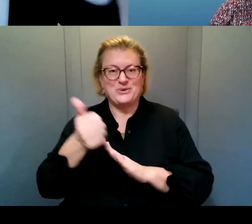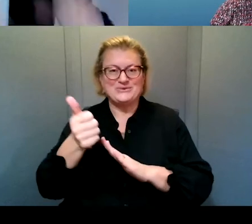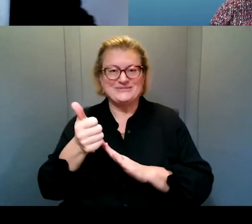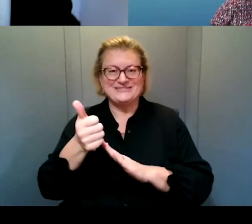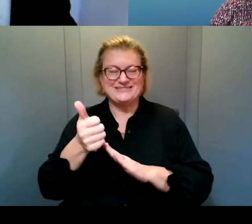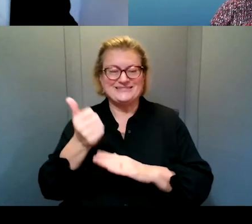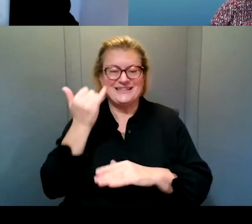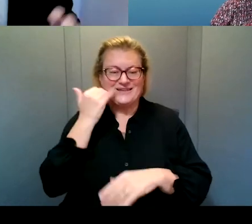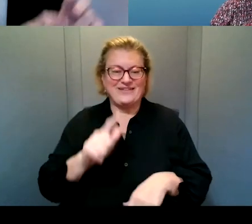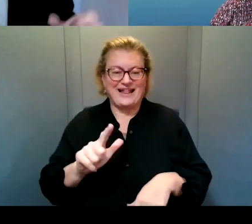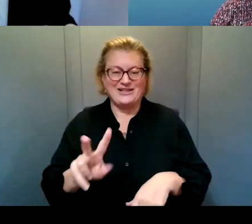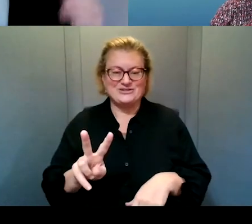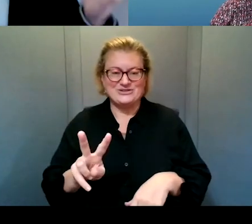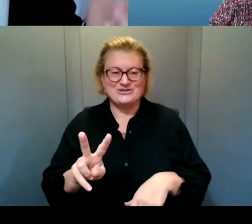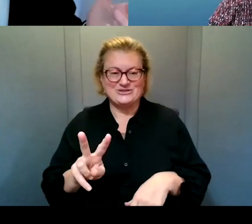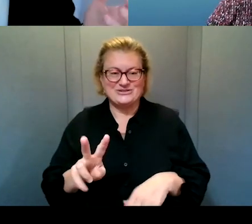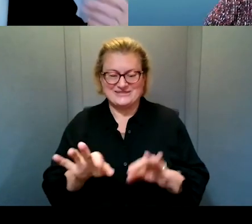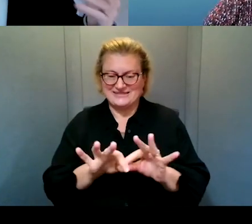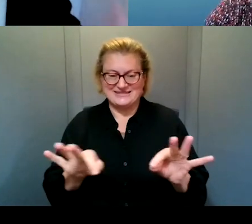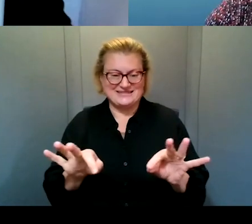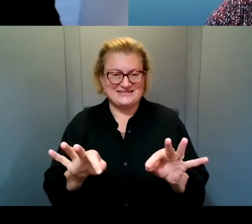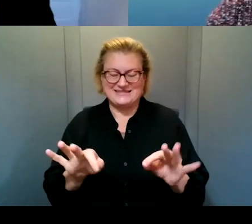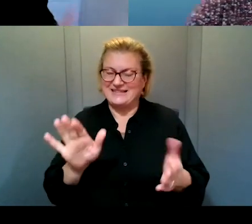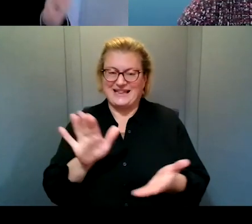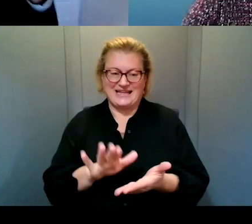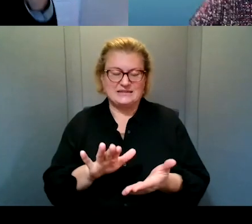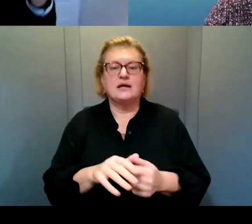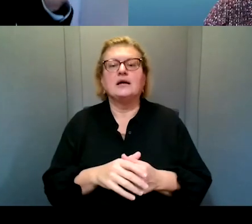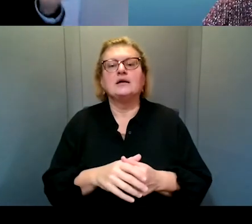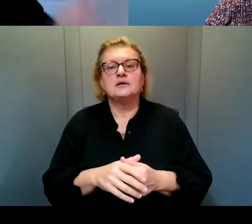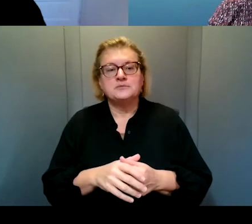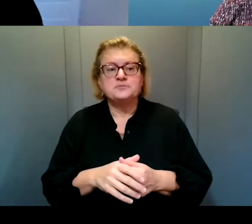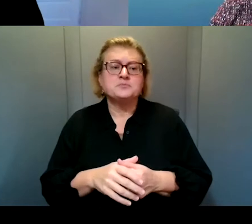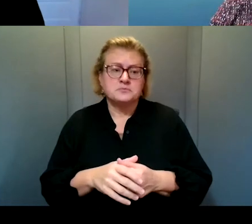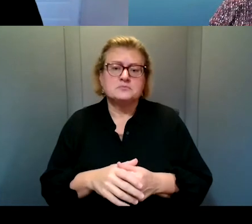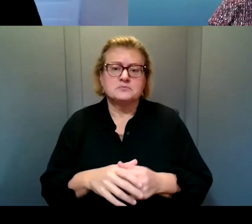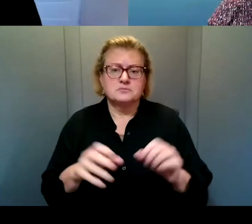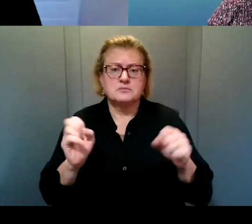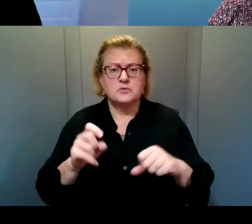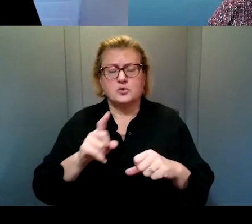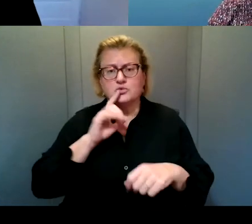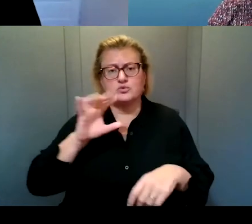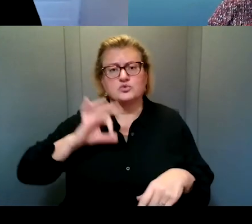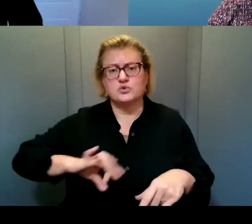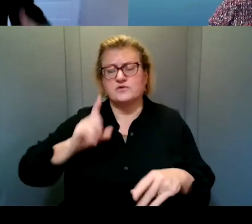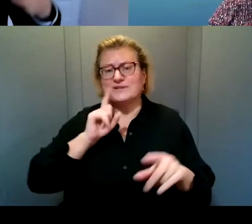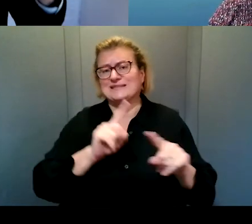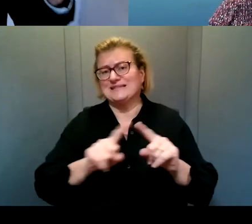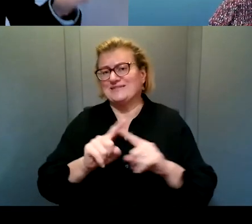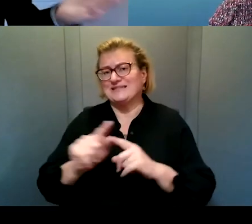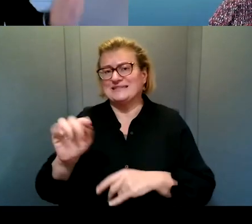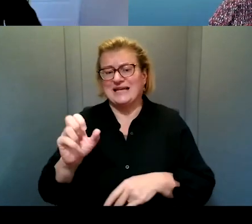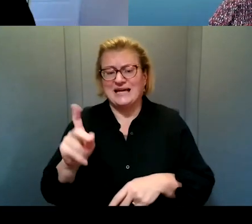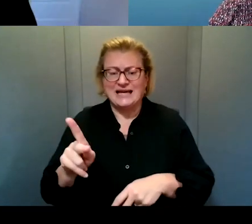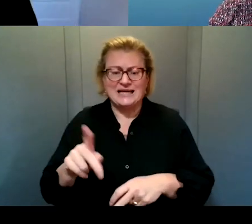it's, um, in the L2, if it's written, then it's going to be less than, but, but it can be, they can be really useful for different tasks, different,